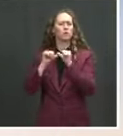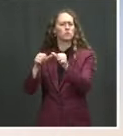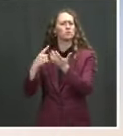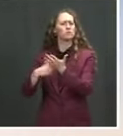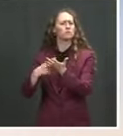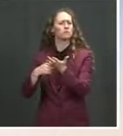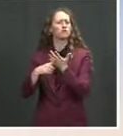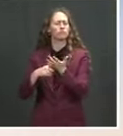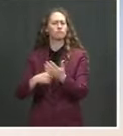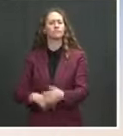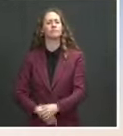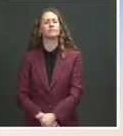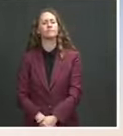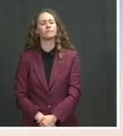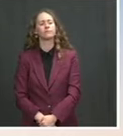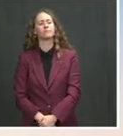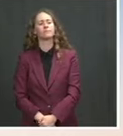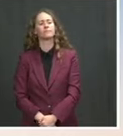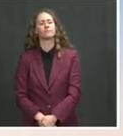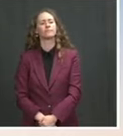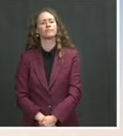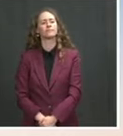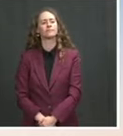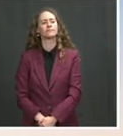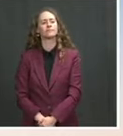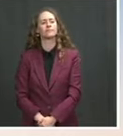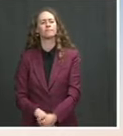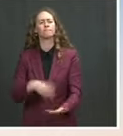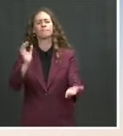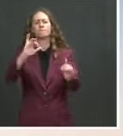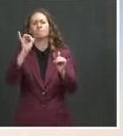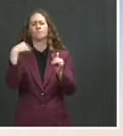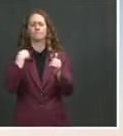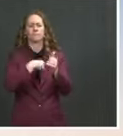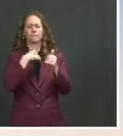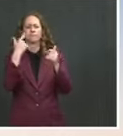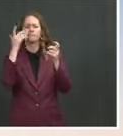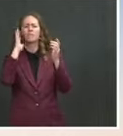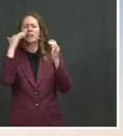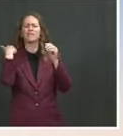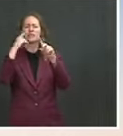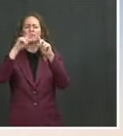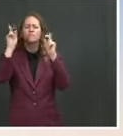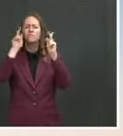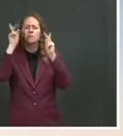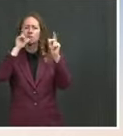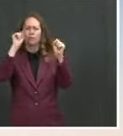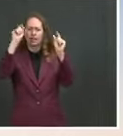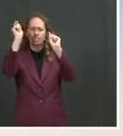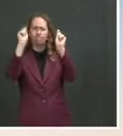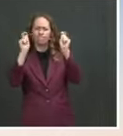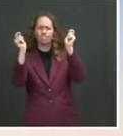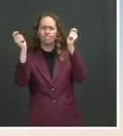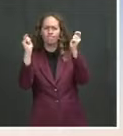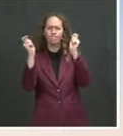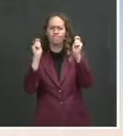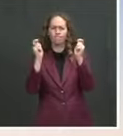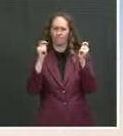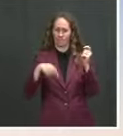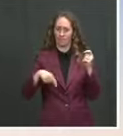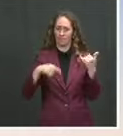components of the American Jobs Plan. So the fact is, this train is moving on several tracks. That's how we know these